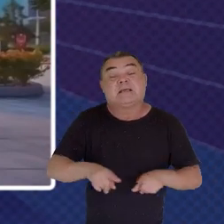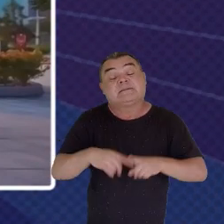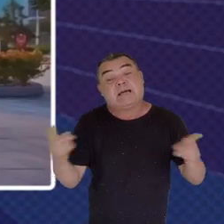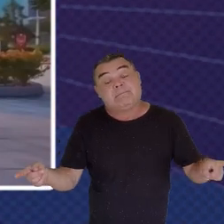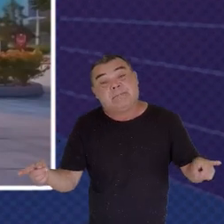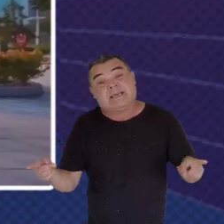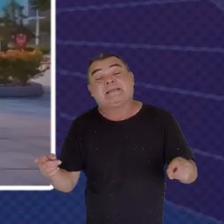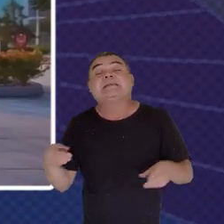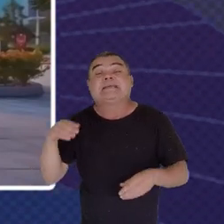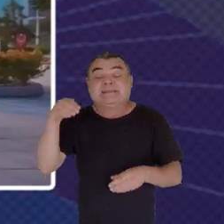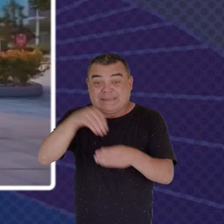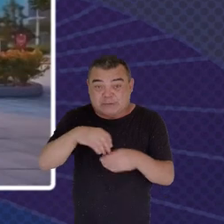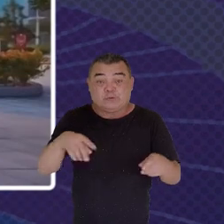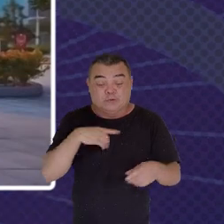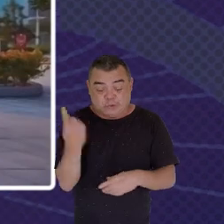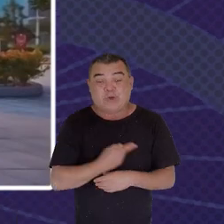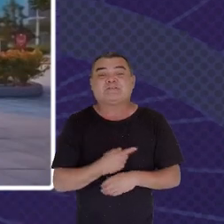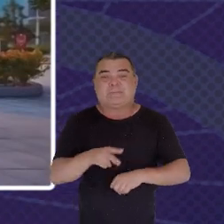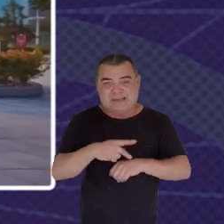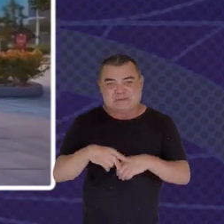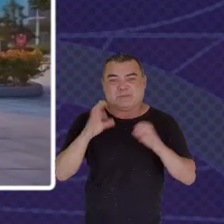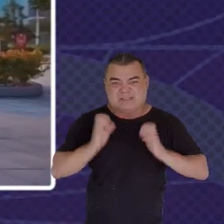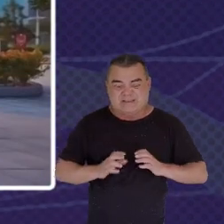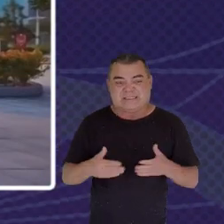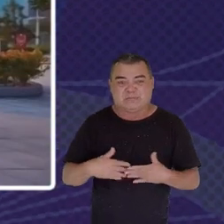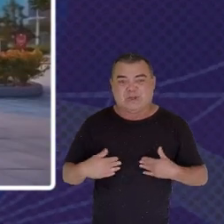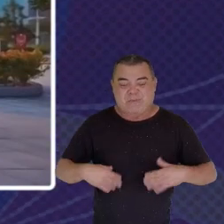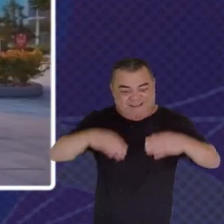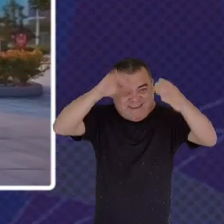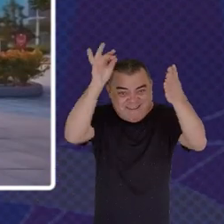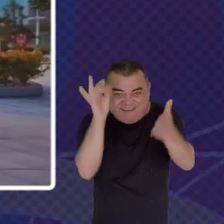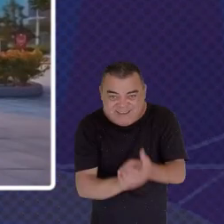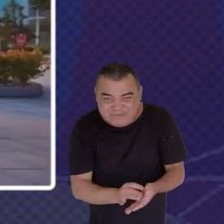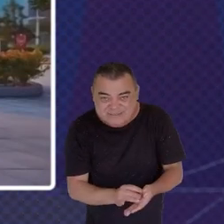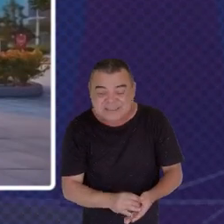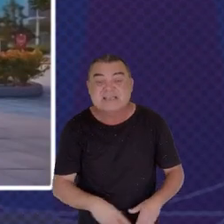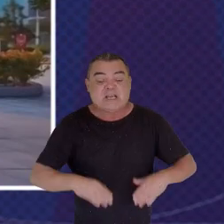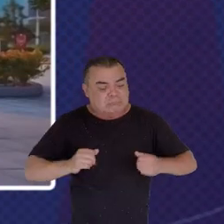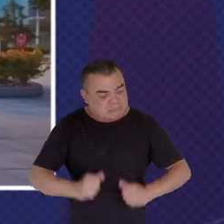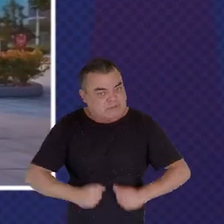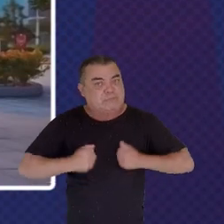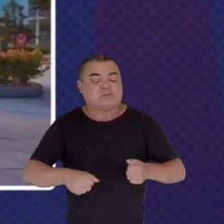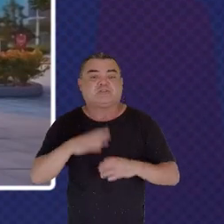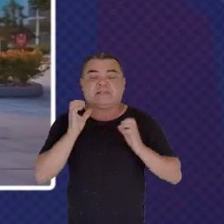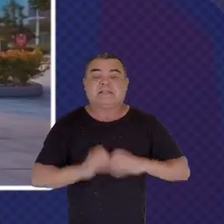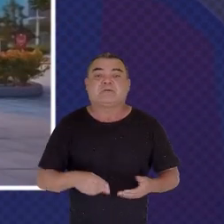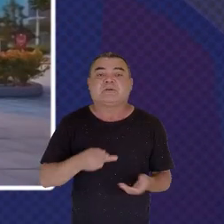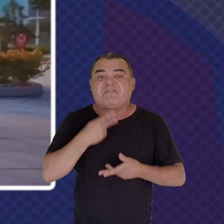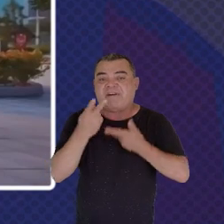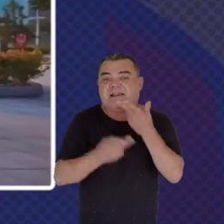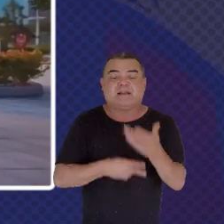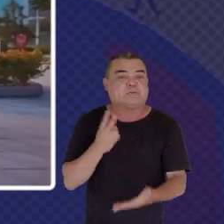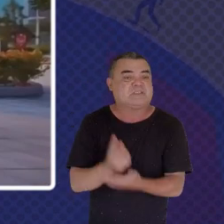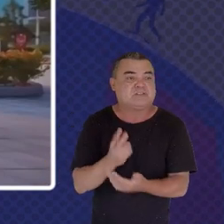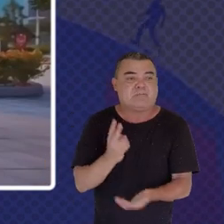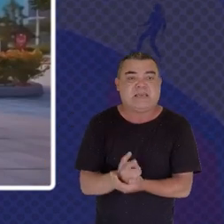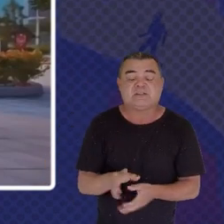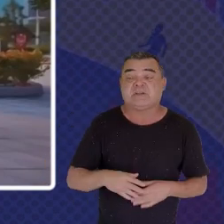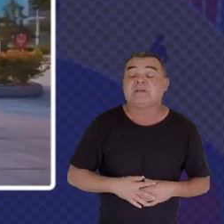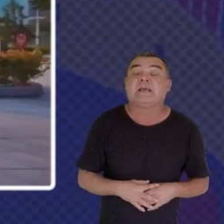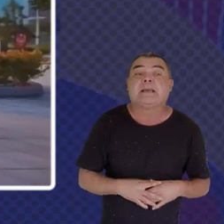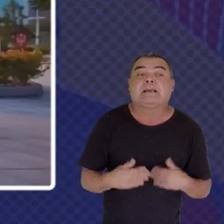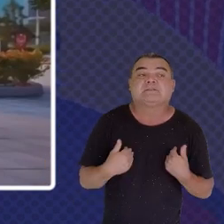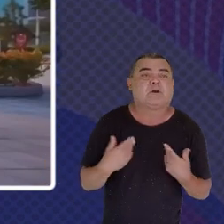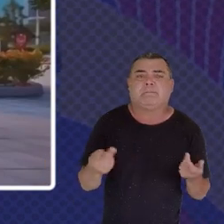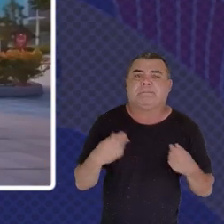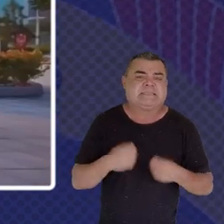huge emphasis On citizen engagement Constantly speaking To our citizens To understand Their needs To understand Their